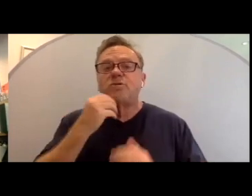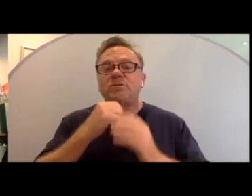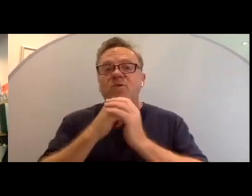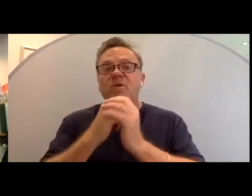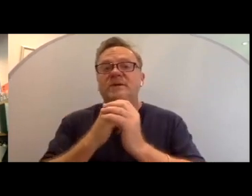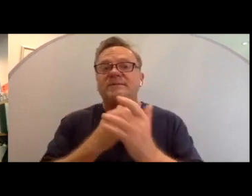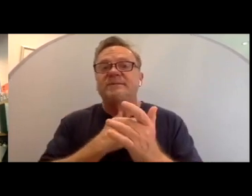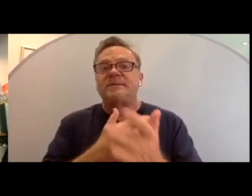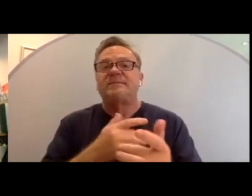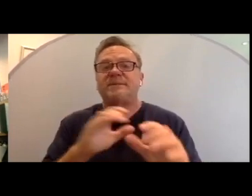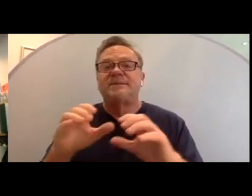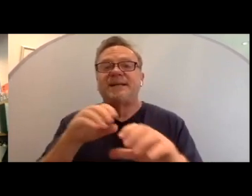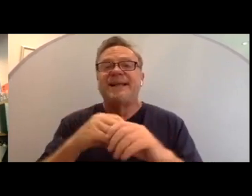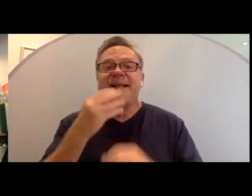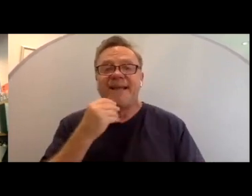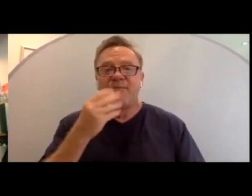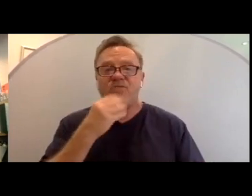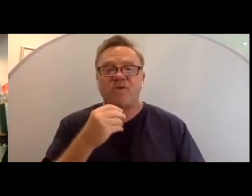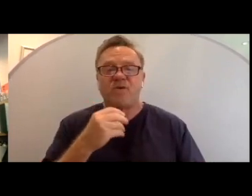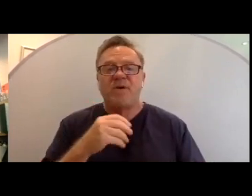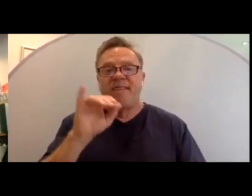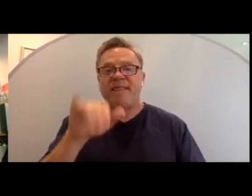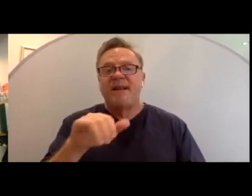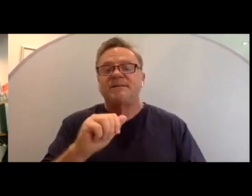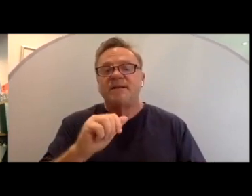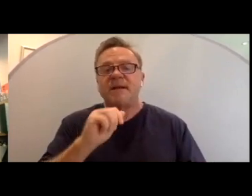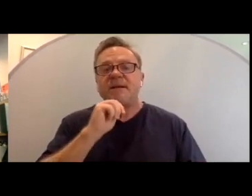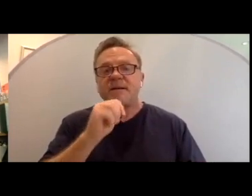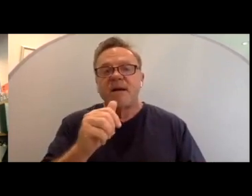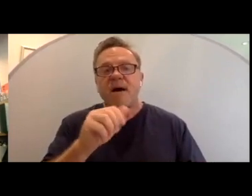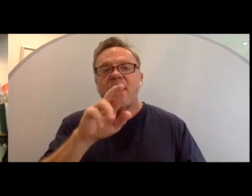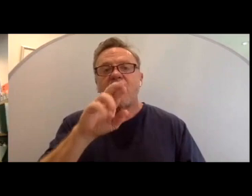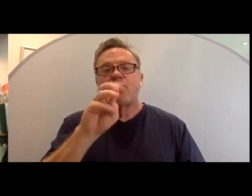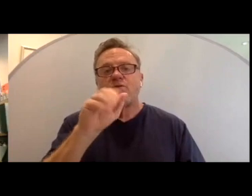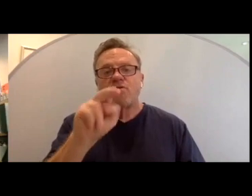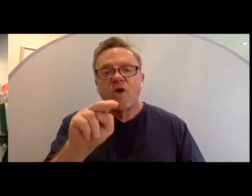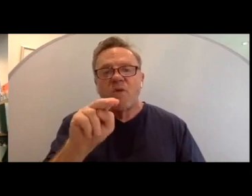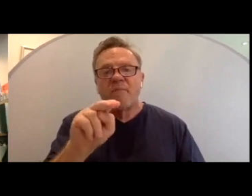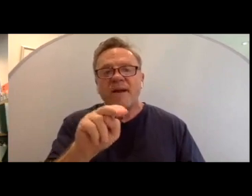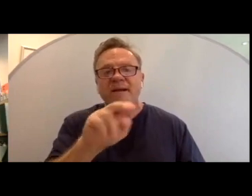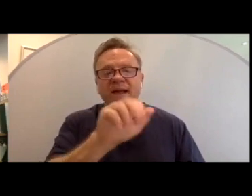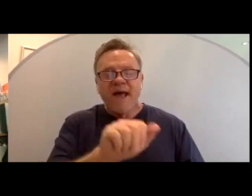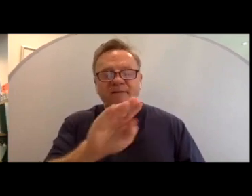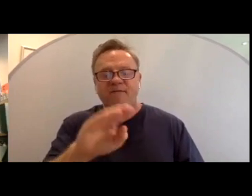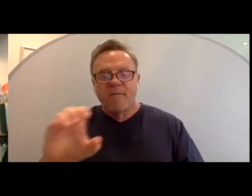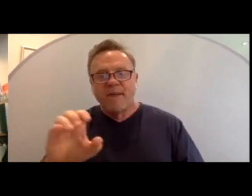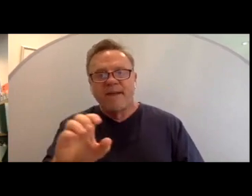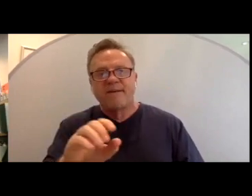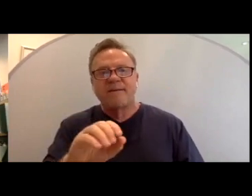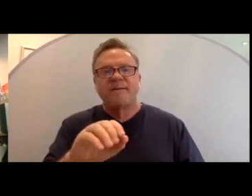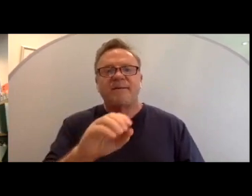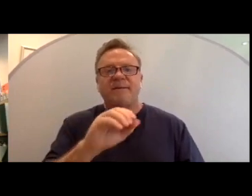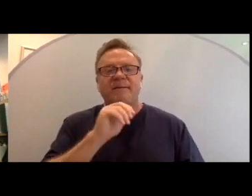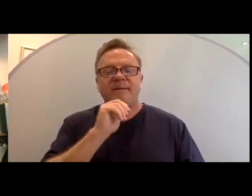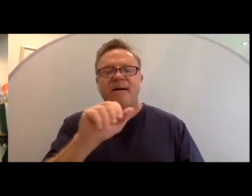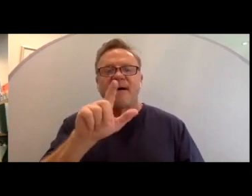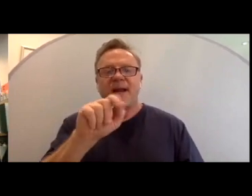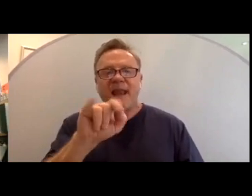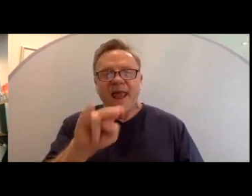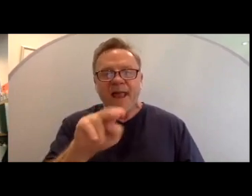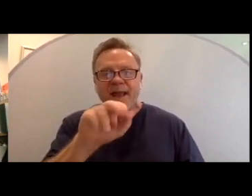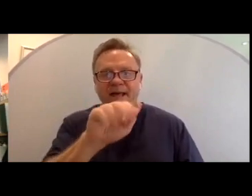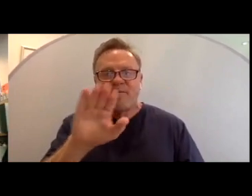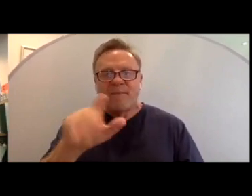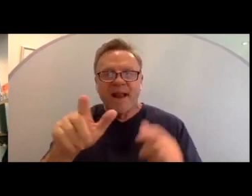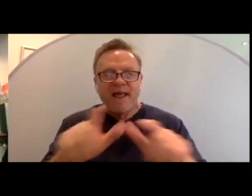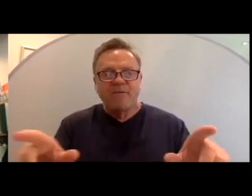typically conducted in Hebrew, which is a non-Roman alphabet language, non-Latin alphabet language. And therefore,